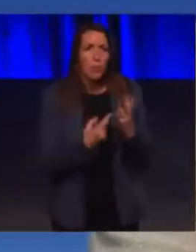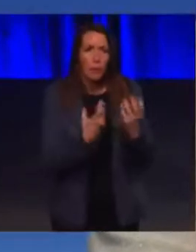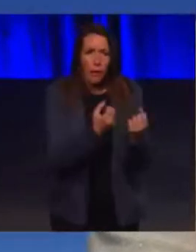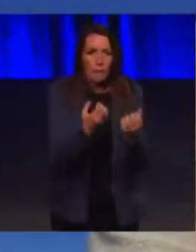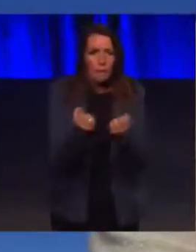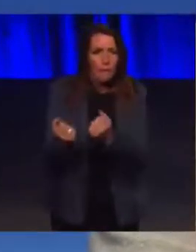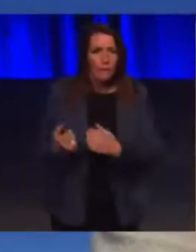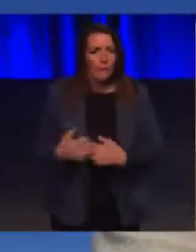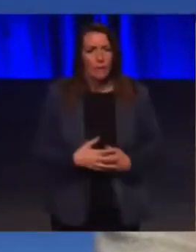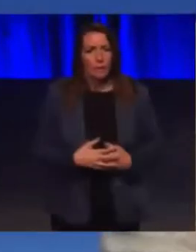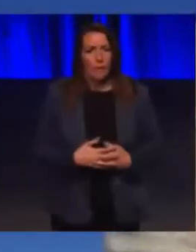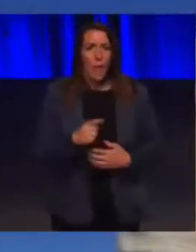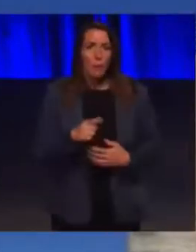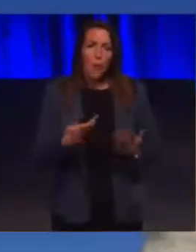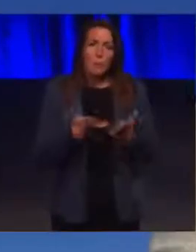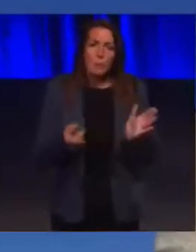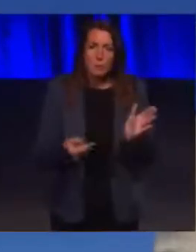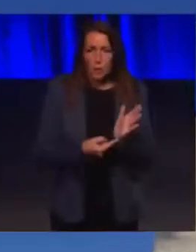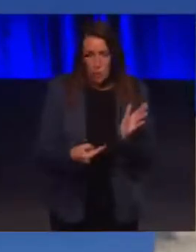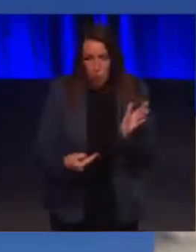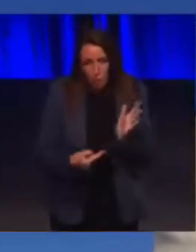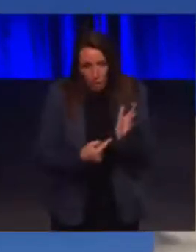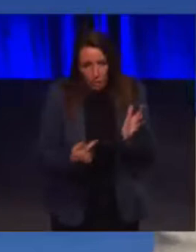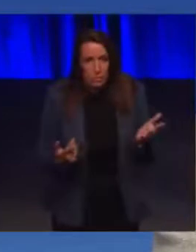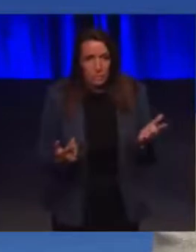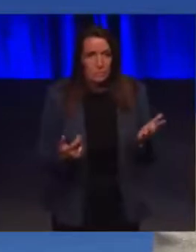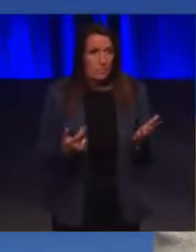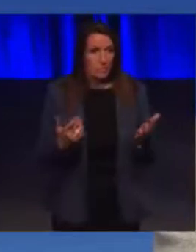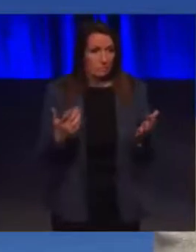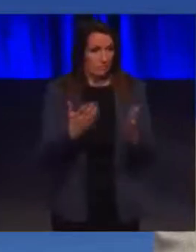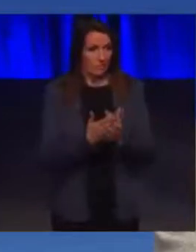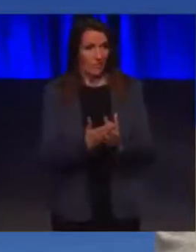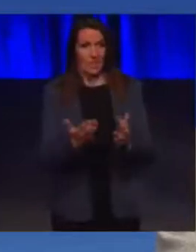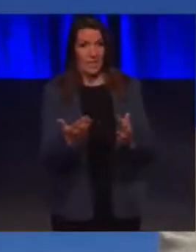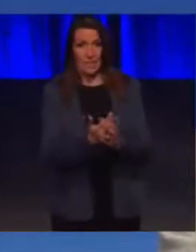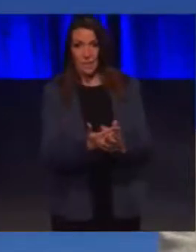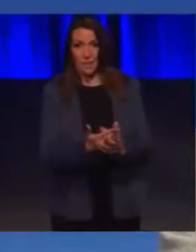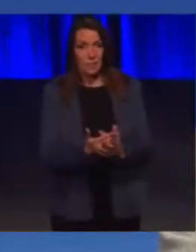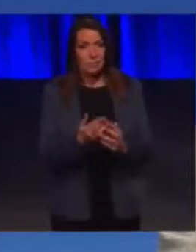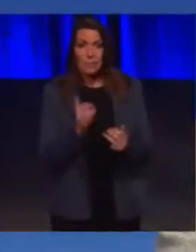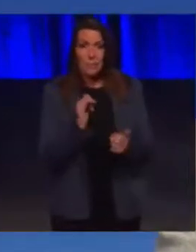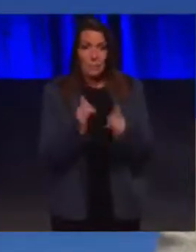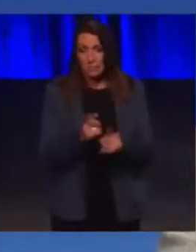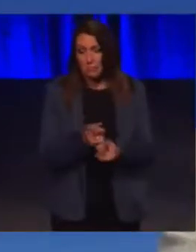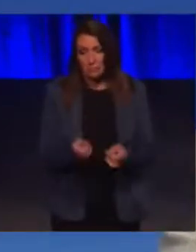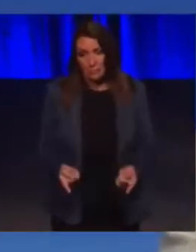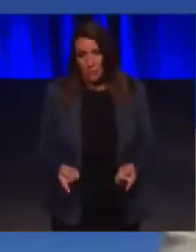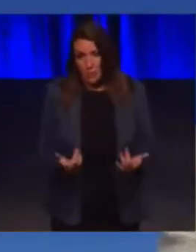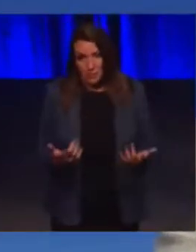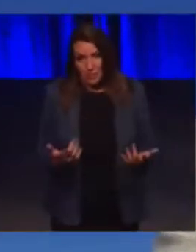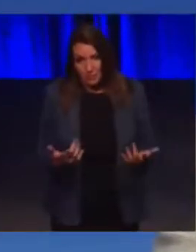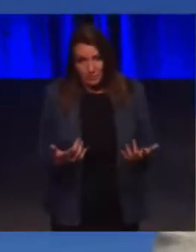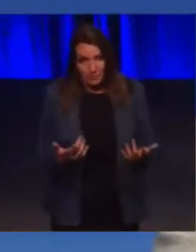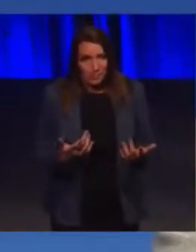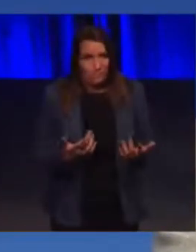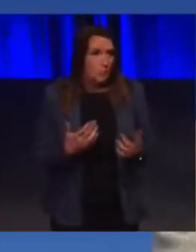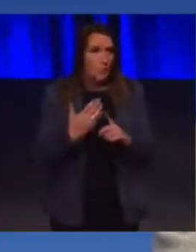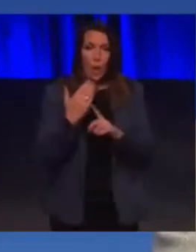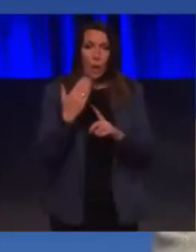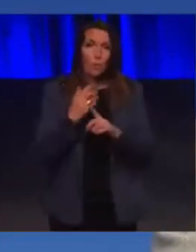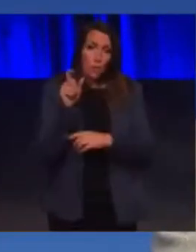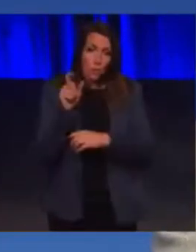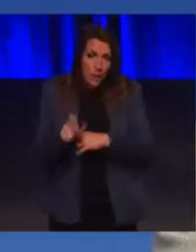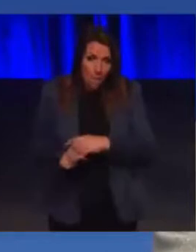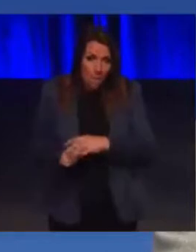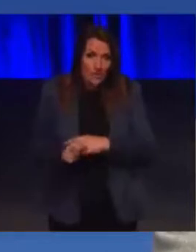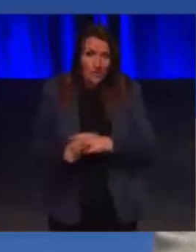Using a public toilet, even an accessible one, is sometimes just not possible. Whether it's an elderly person with